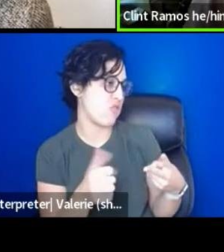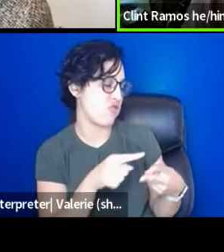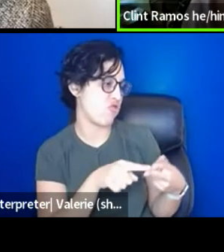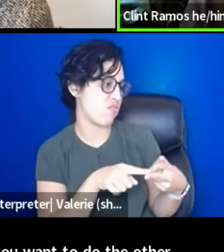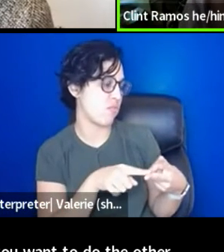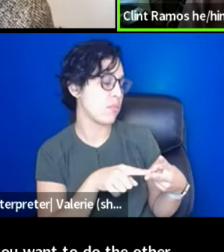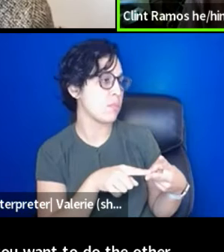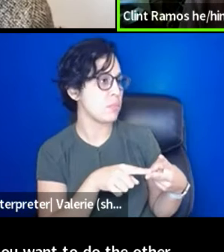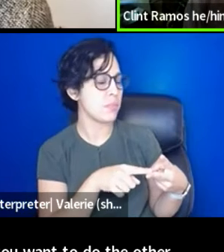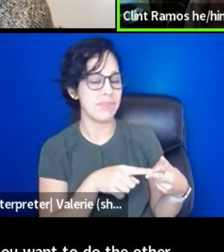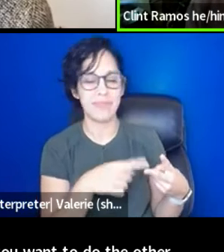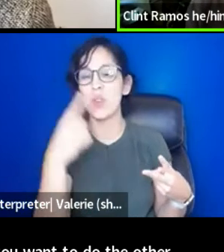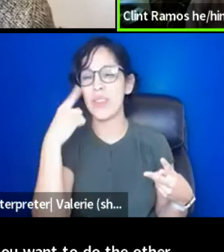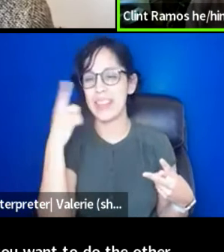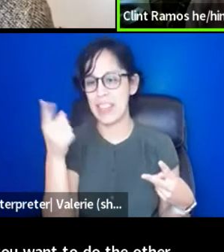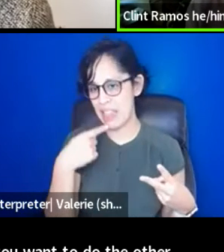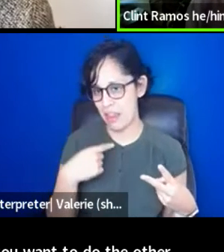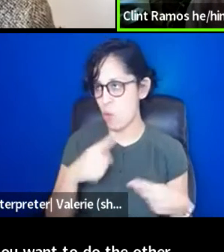What do you think they'll say?